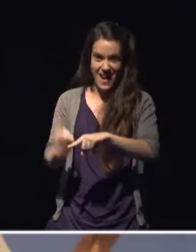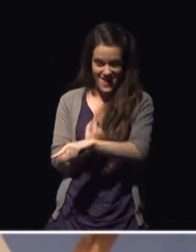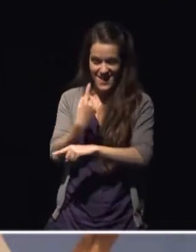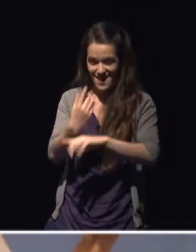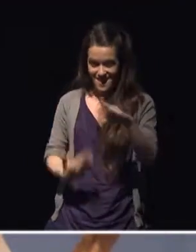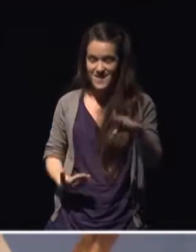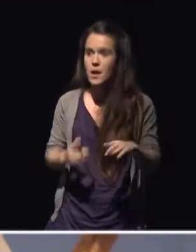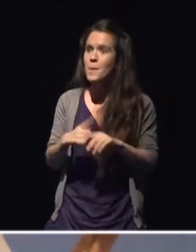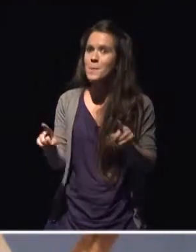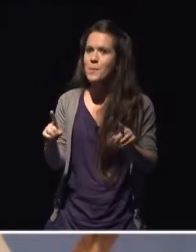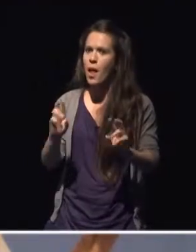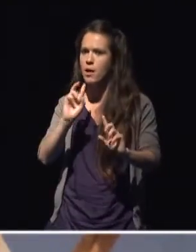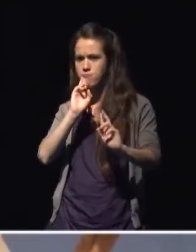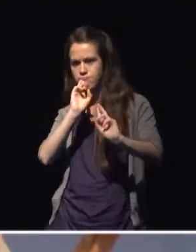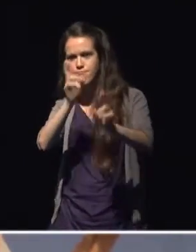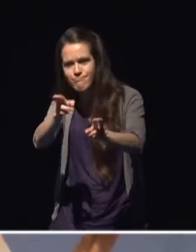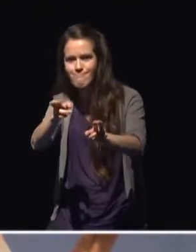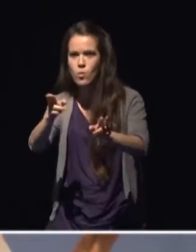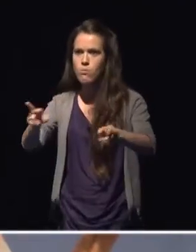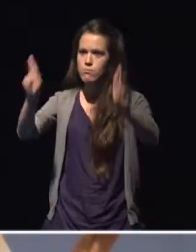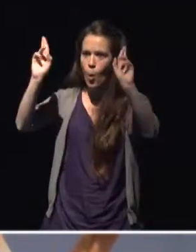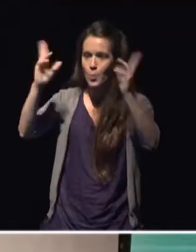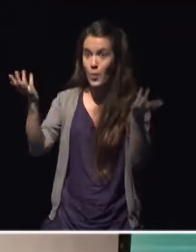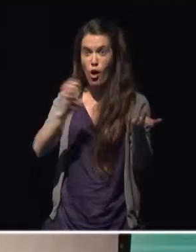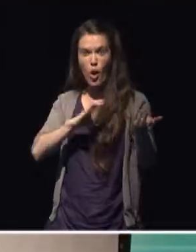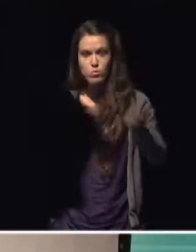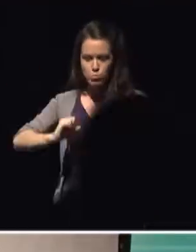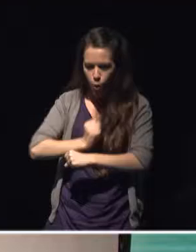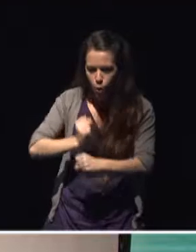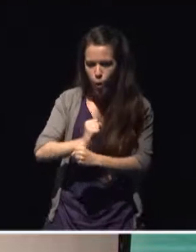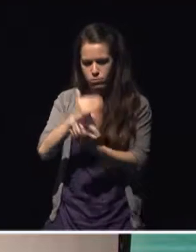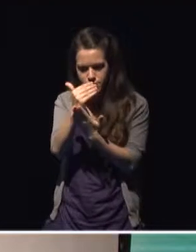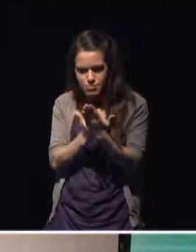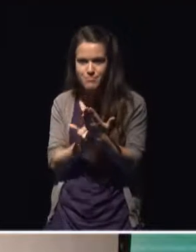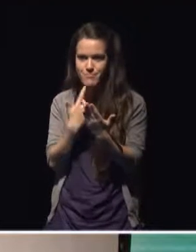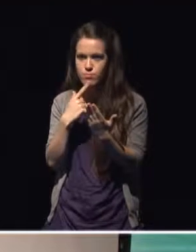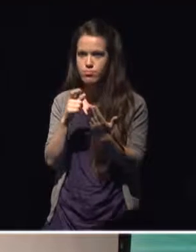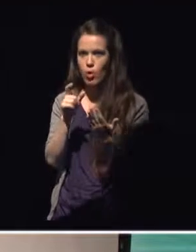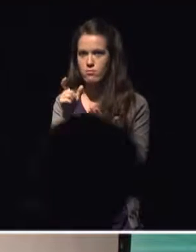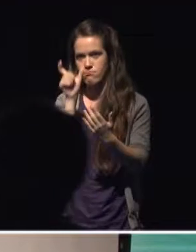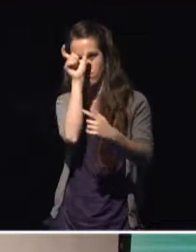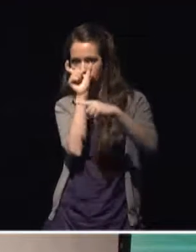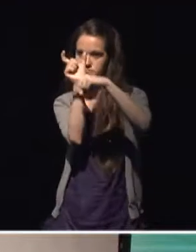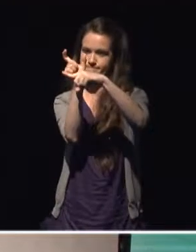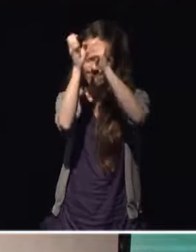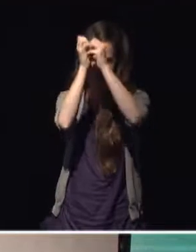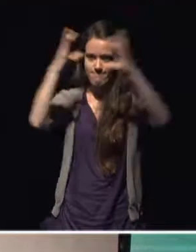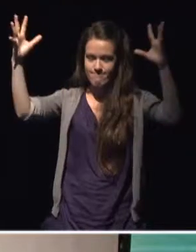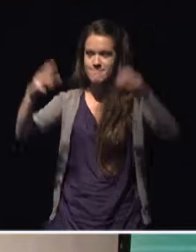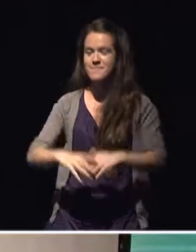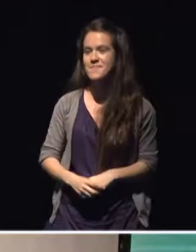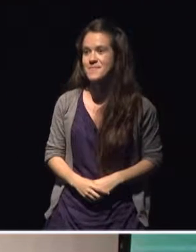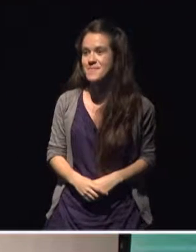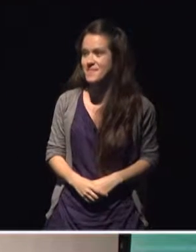a message of hope from what the Commission is doing with respect to operationalizing the concept we have a vote